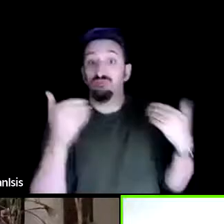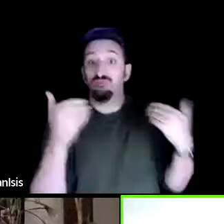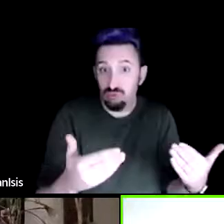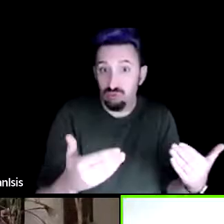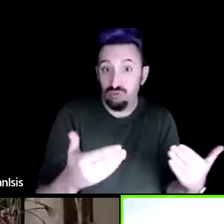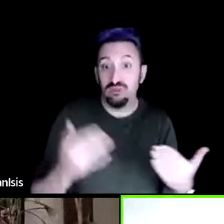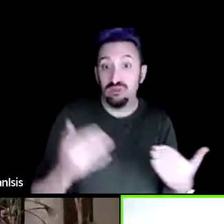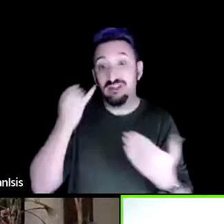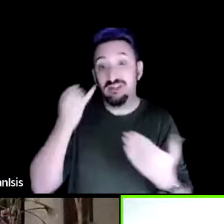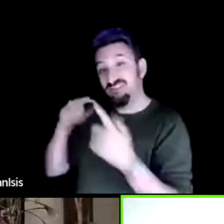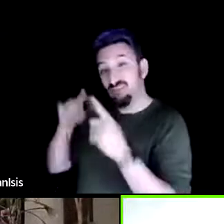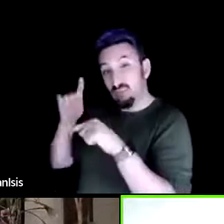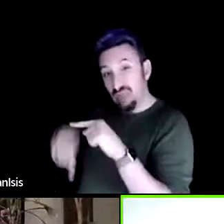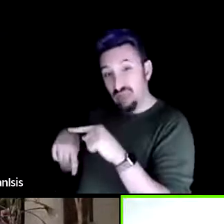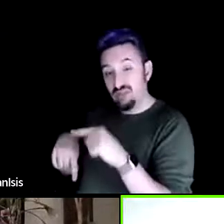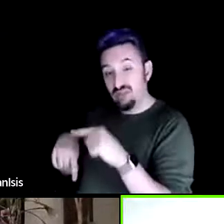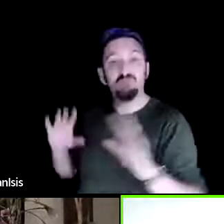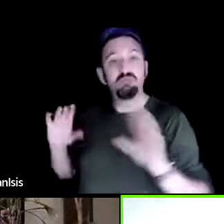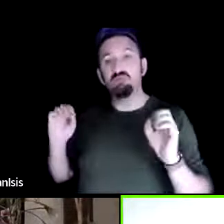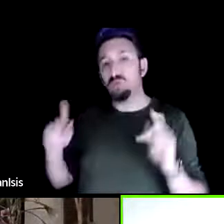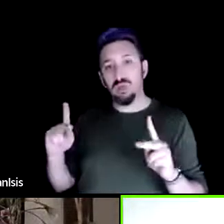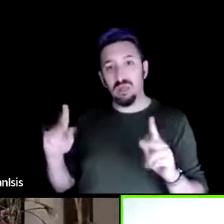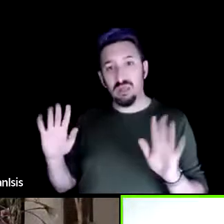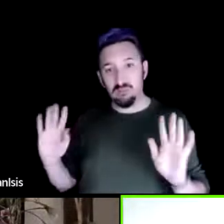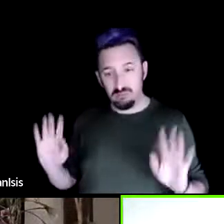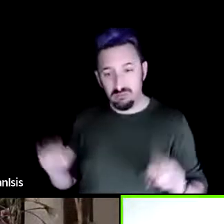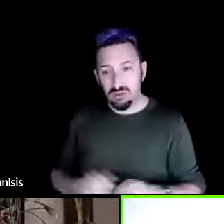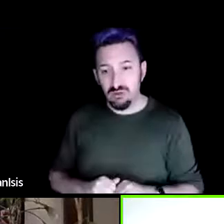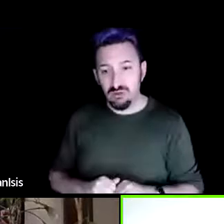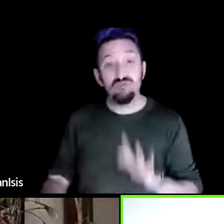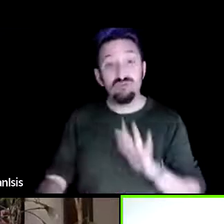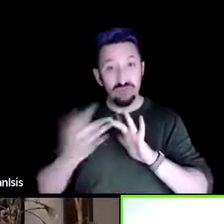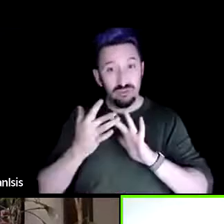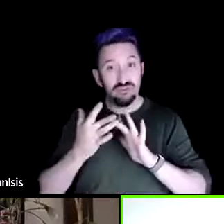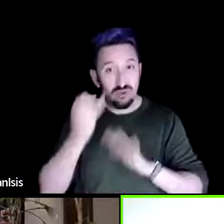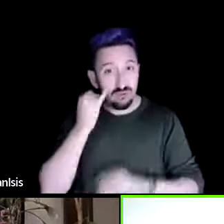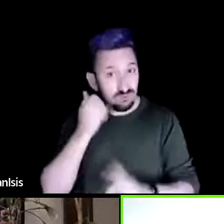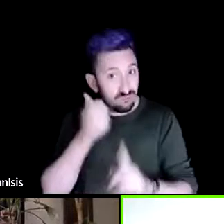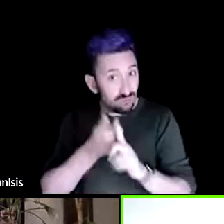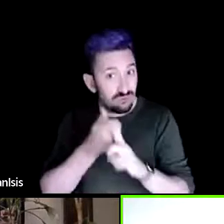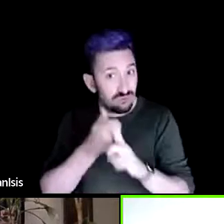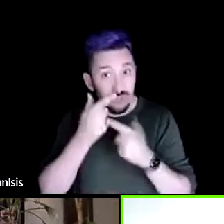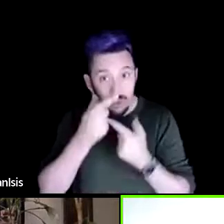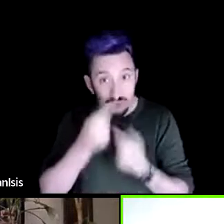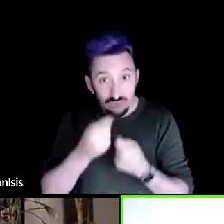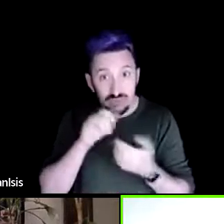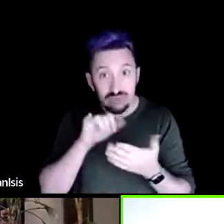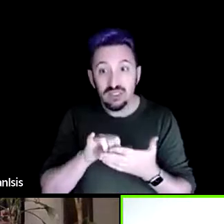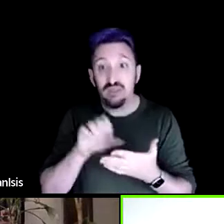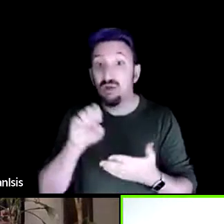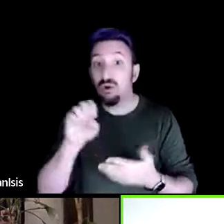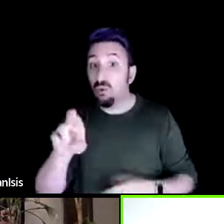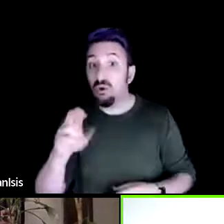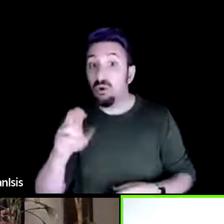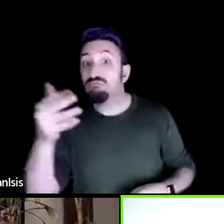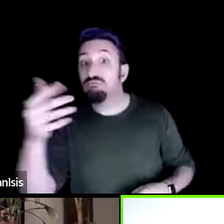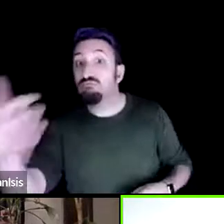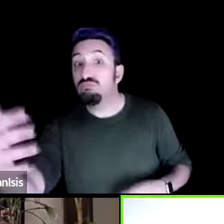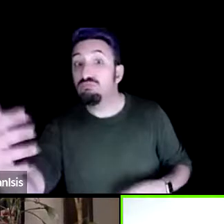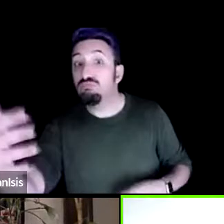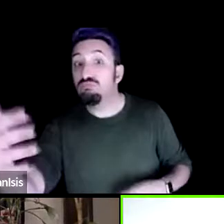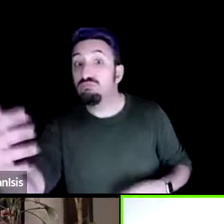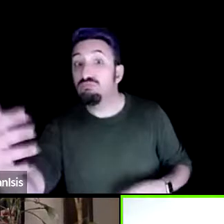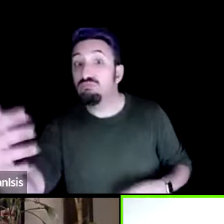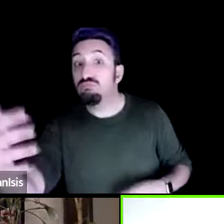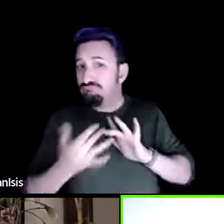um you can always reach out to us if you're interested in that now or if you see something coming in the future just let us know i'll put our